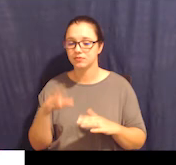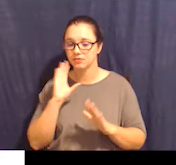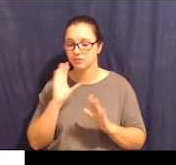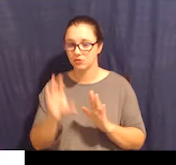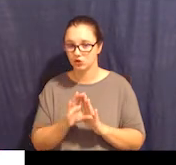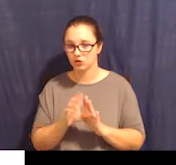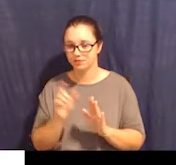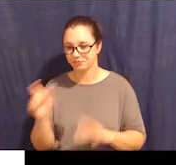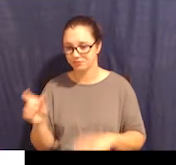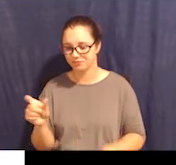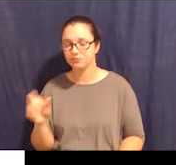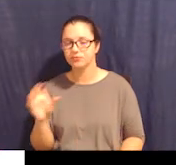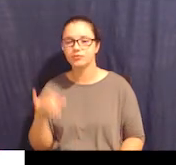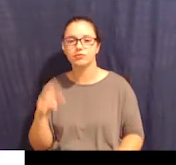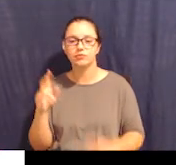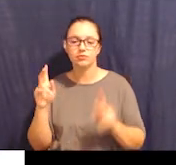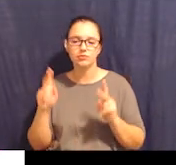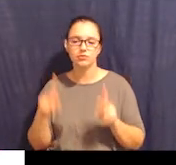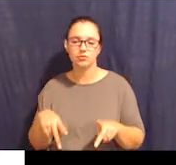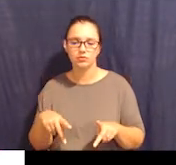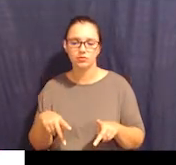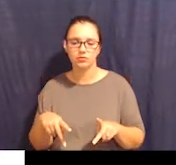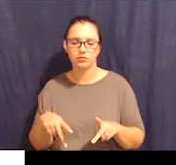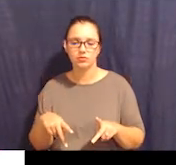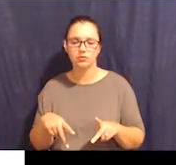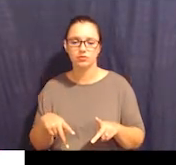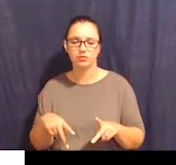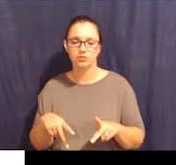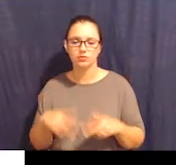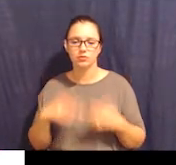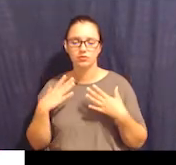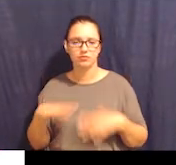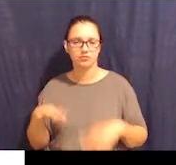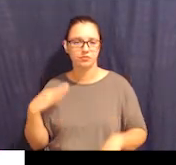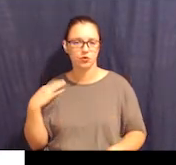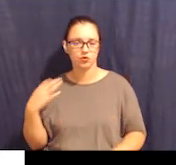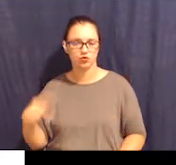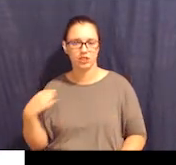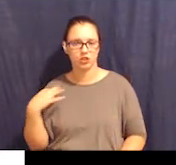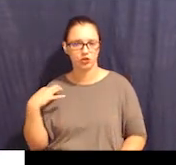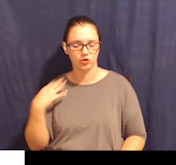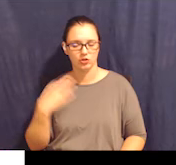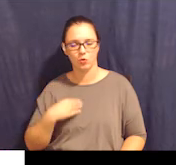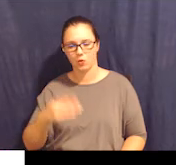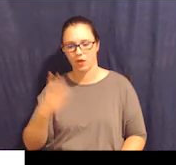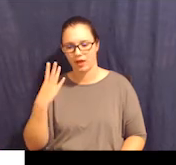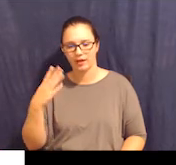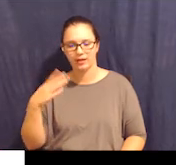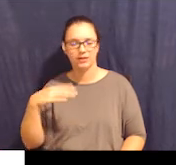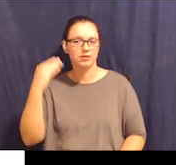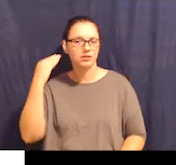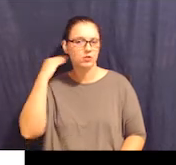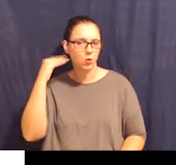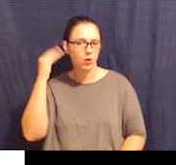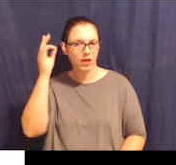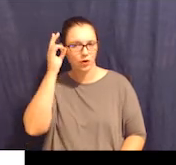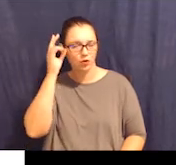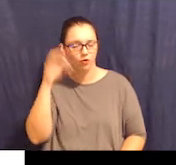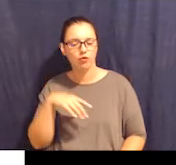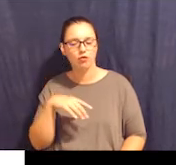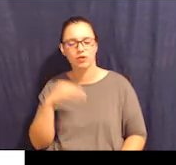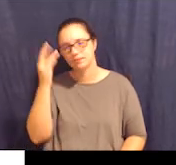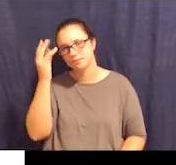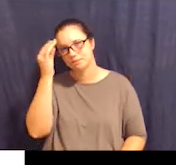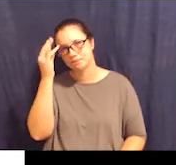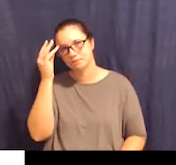dressed in a green shirt, they're white, they have short hair, and they're contemplating eating either a bowl of fruit with bananas and